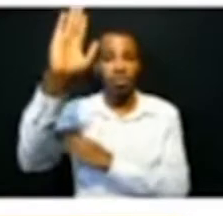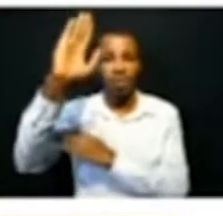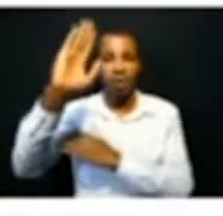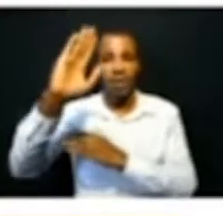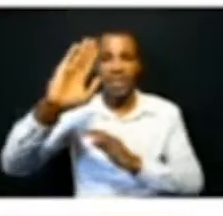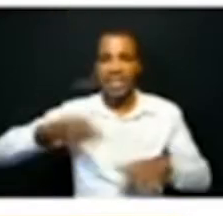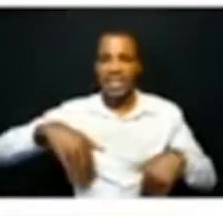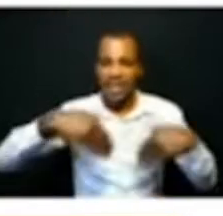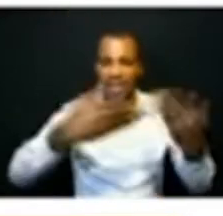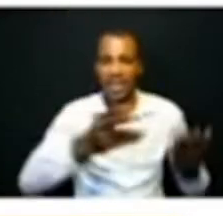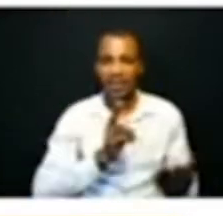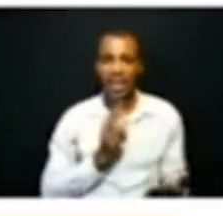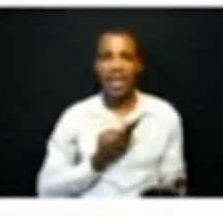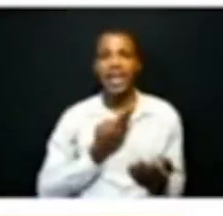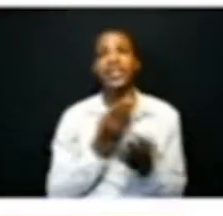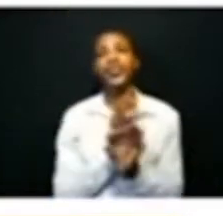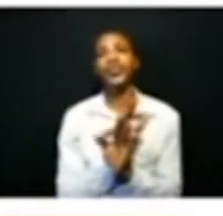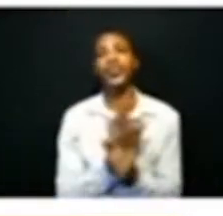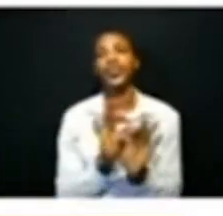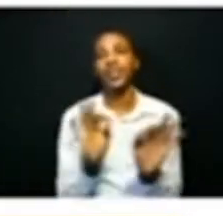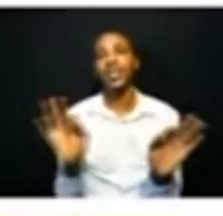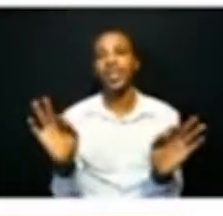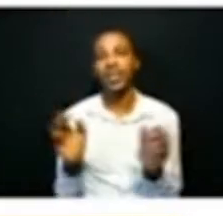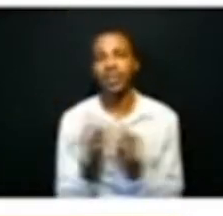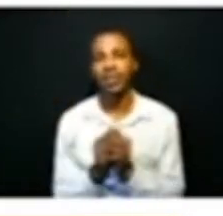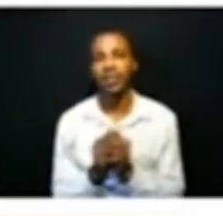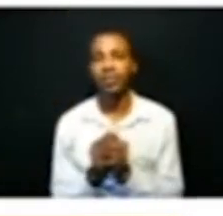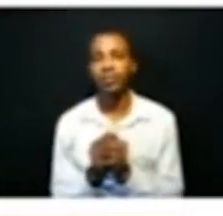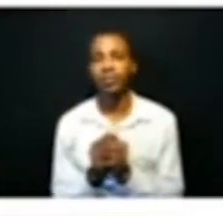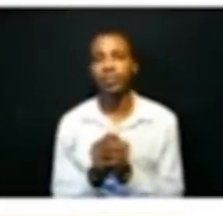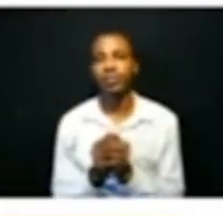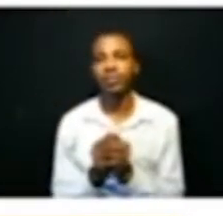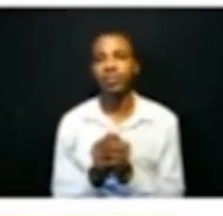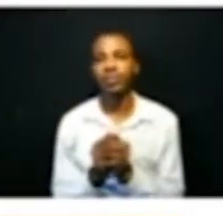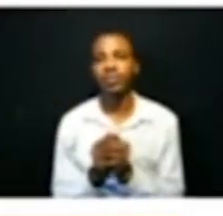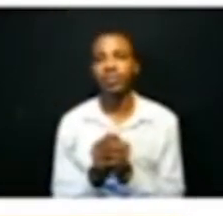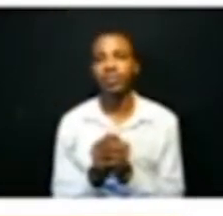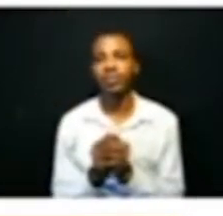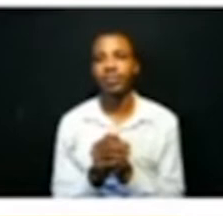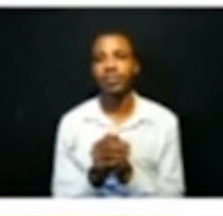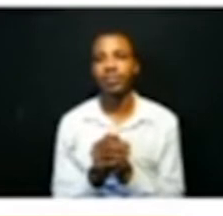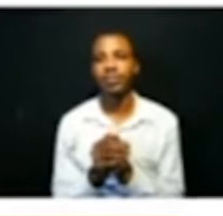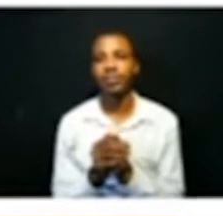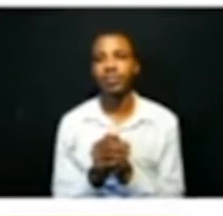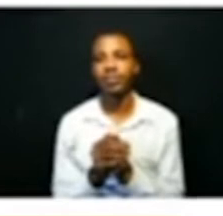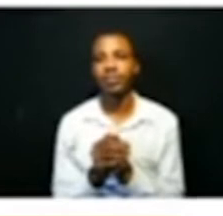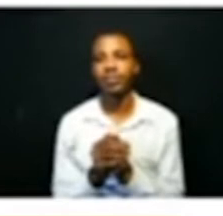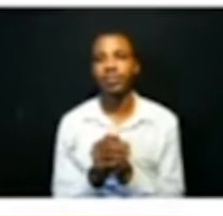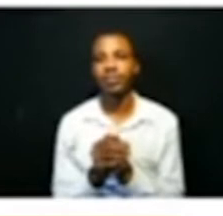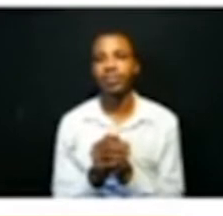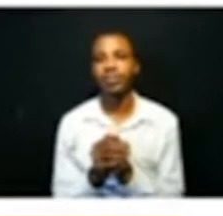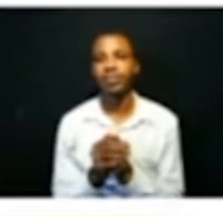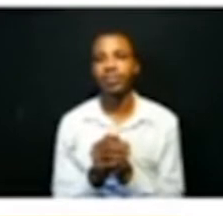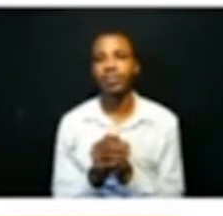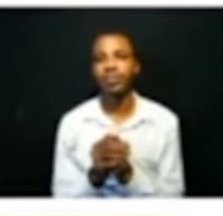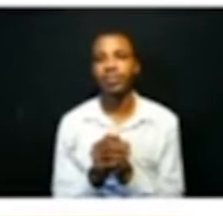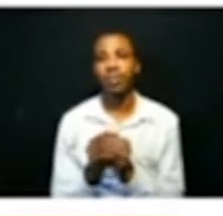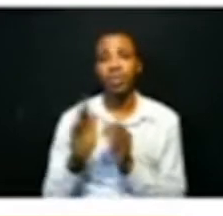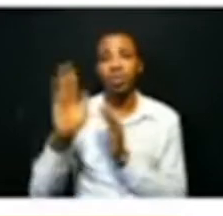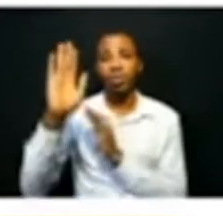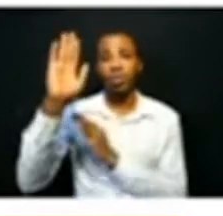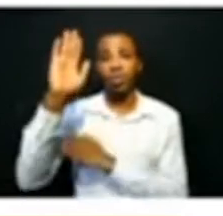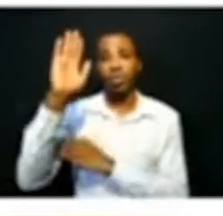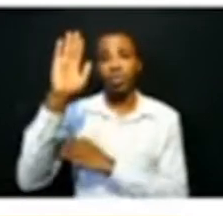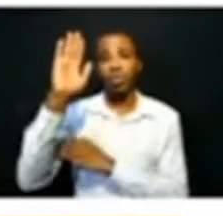god has afforded us he has